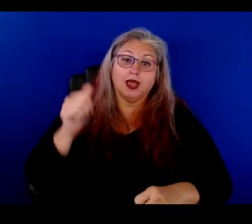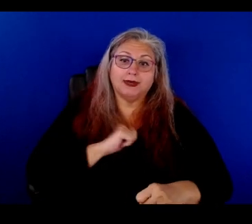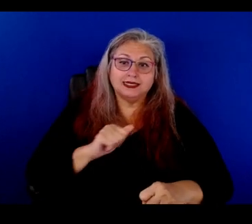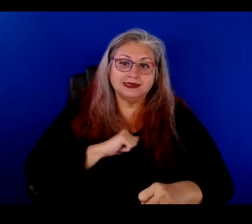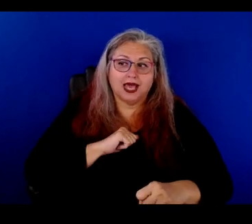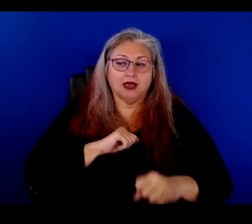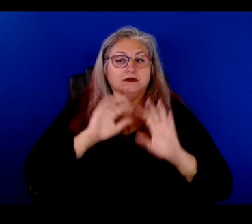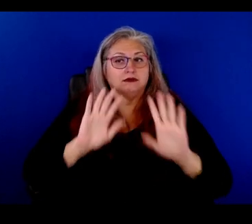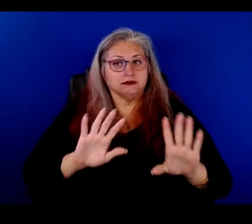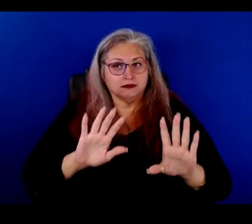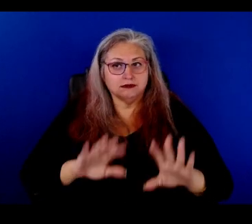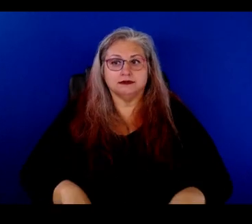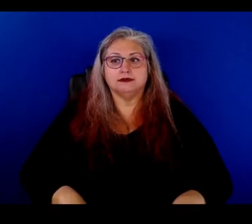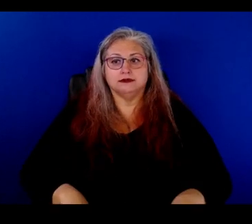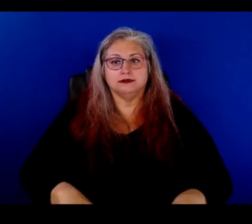I say for me? You know?